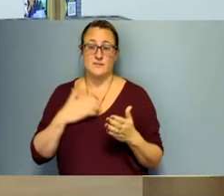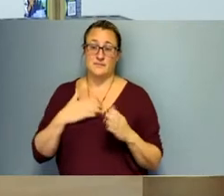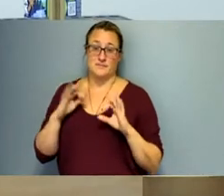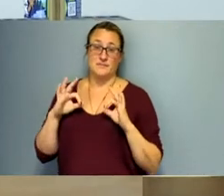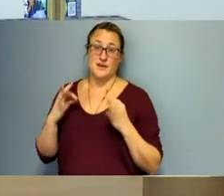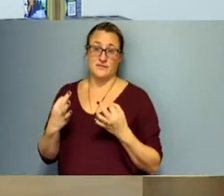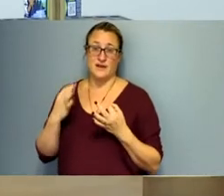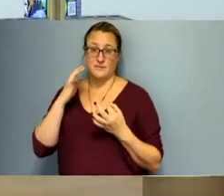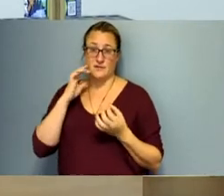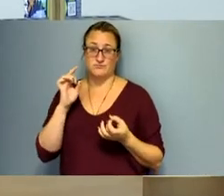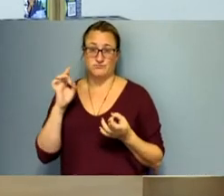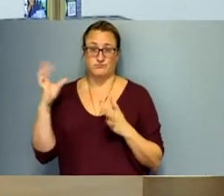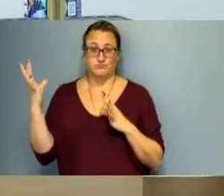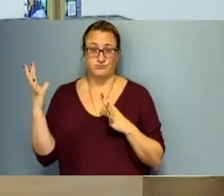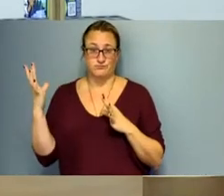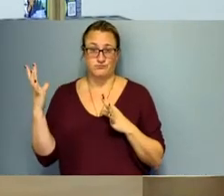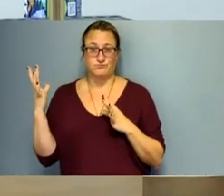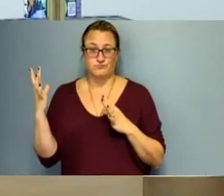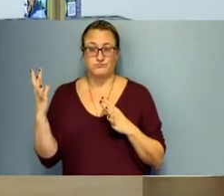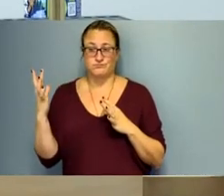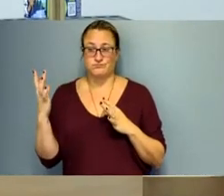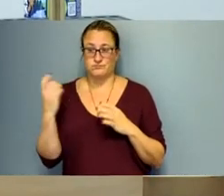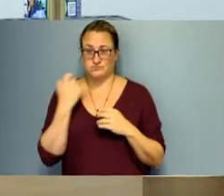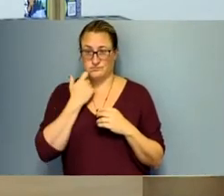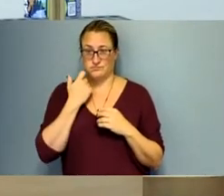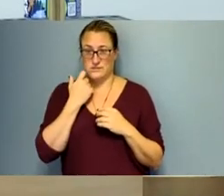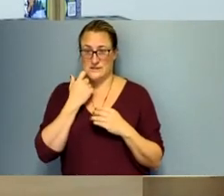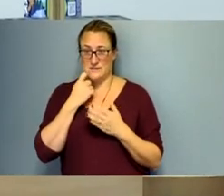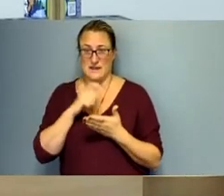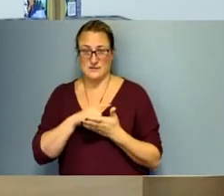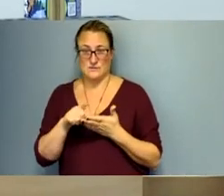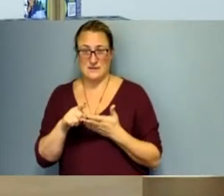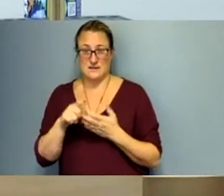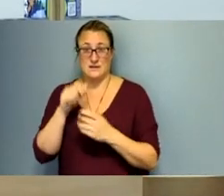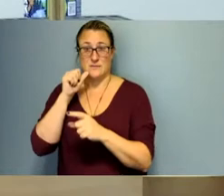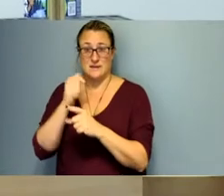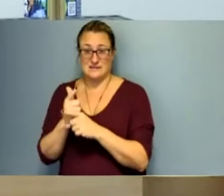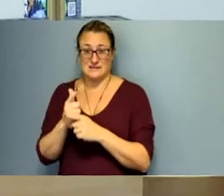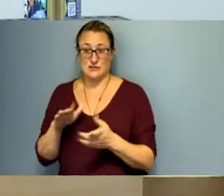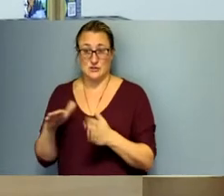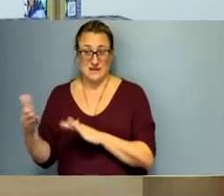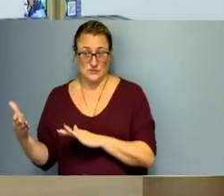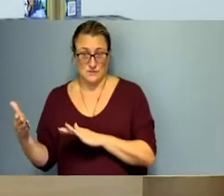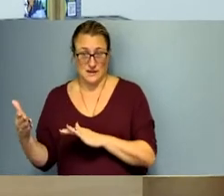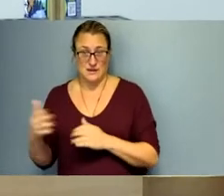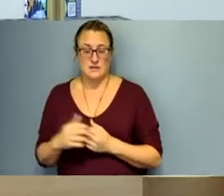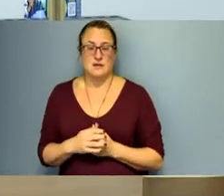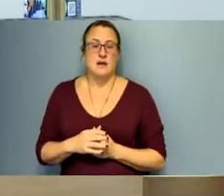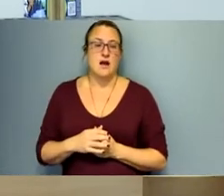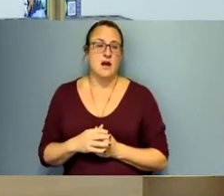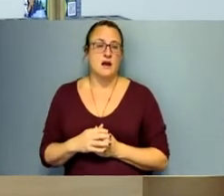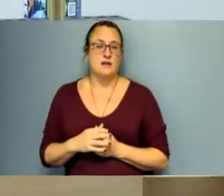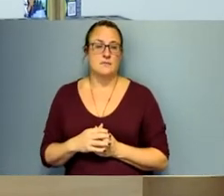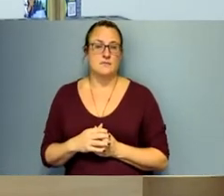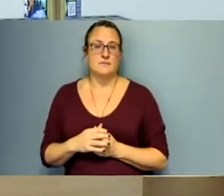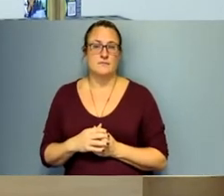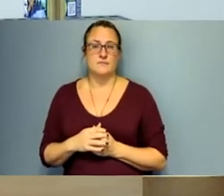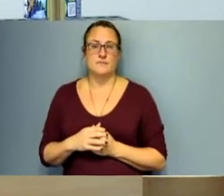tragedy uh this past week uh the death of my sister and i i'd like to thank